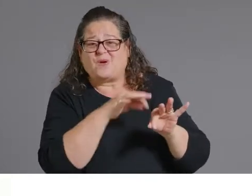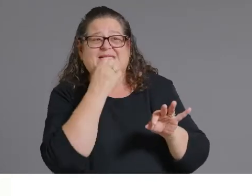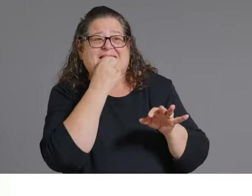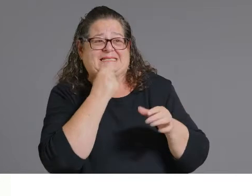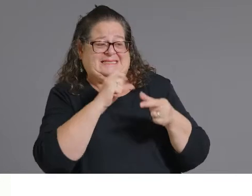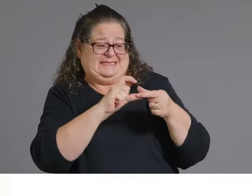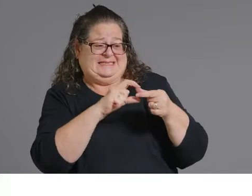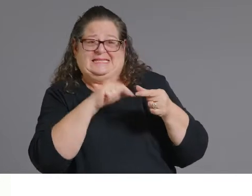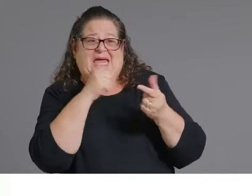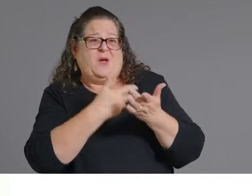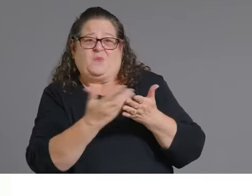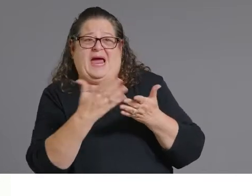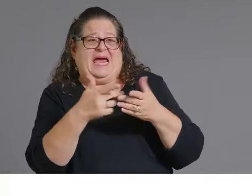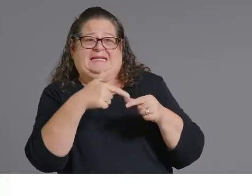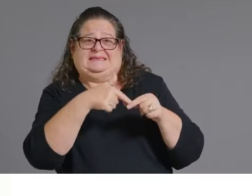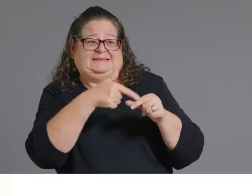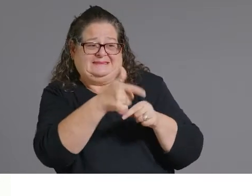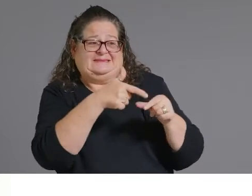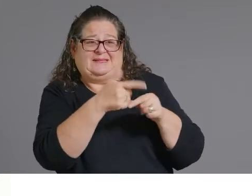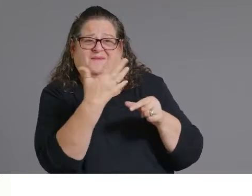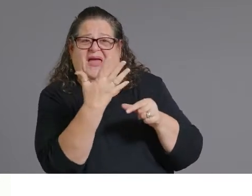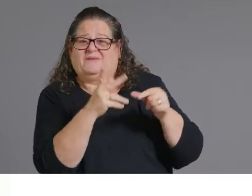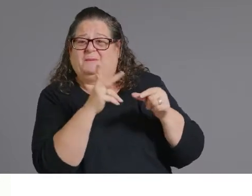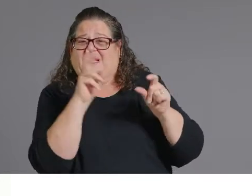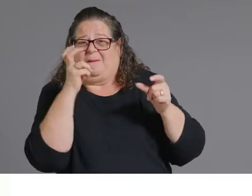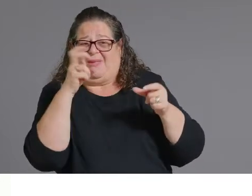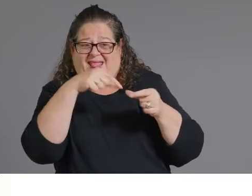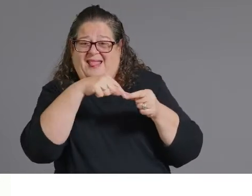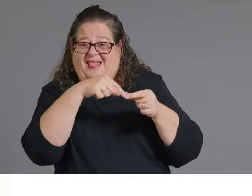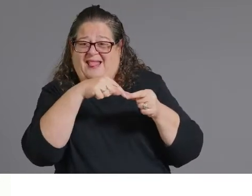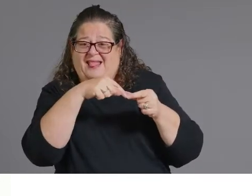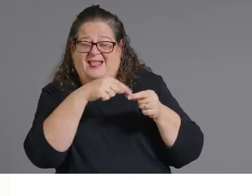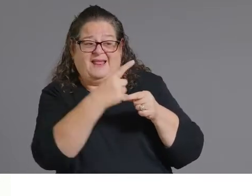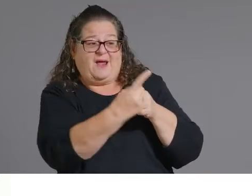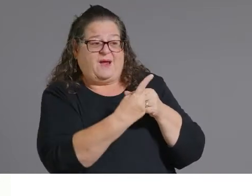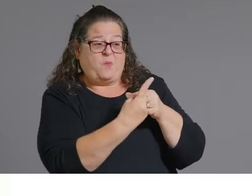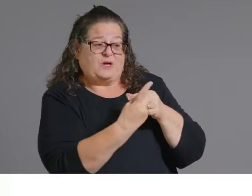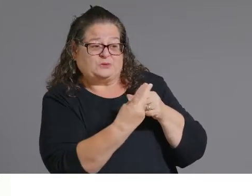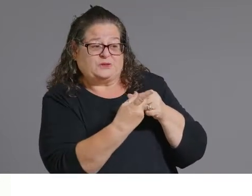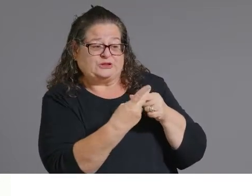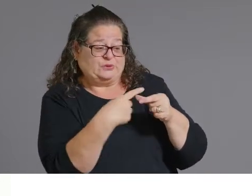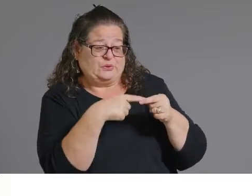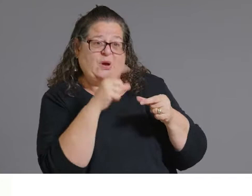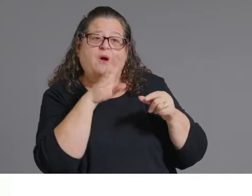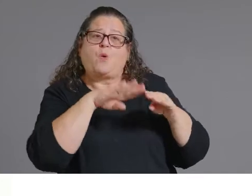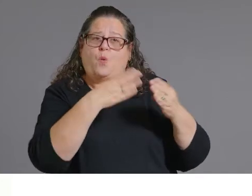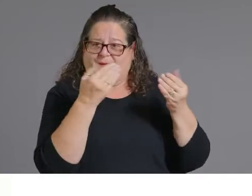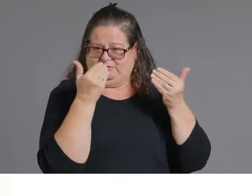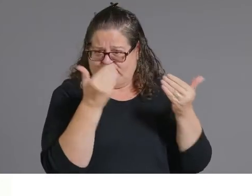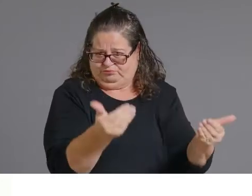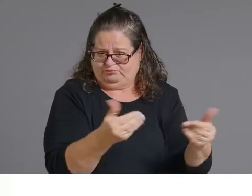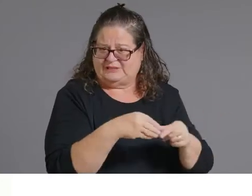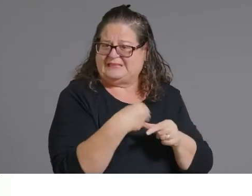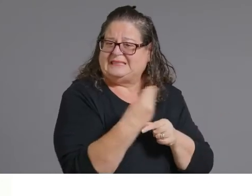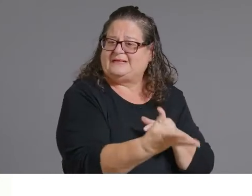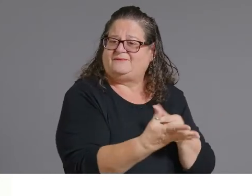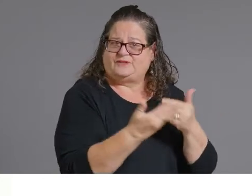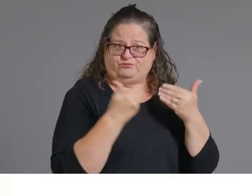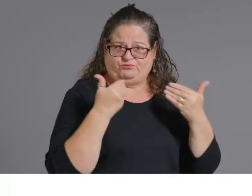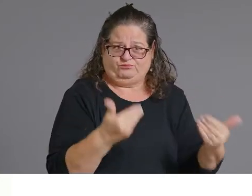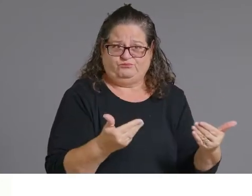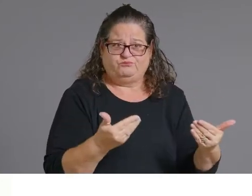a vaccine to one or two people is uh an acceptable practice to make sure that we are catching every eligible